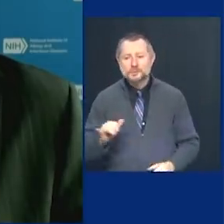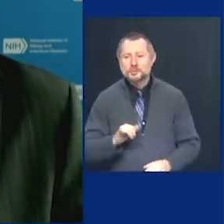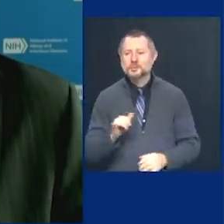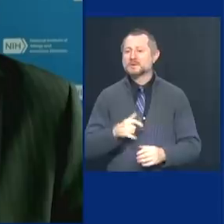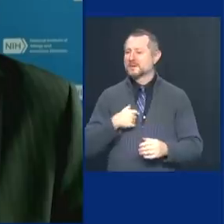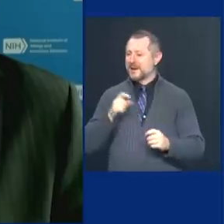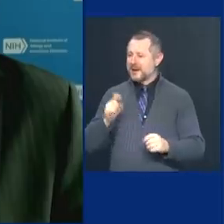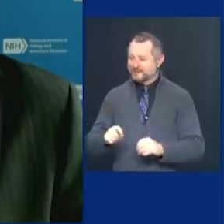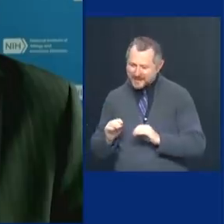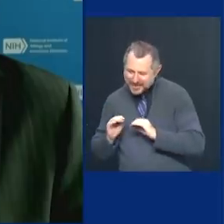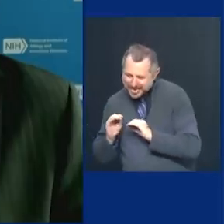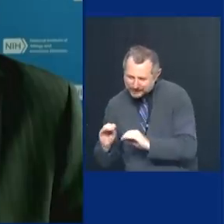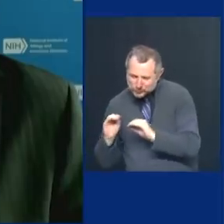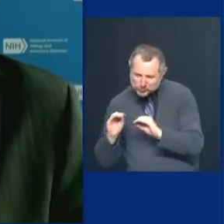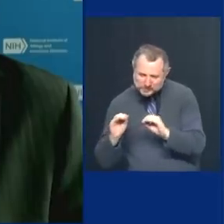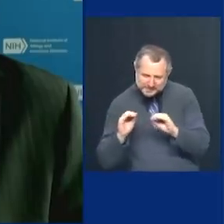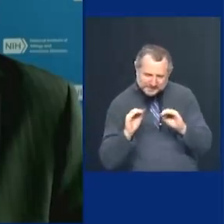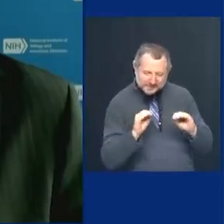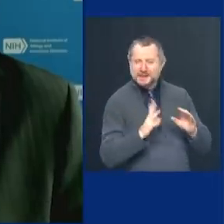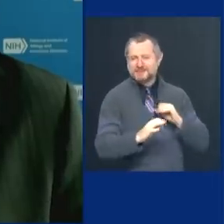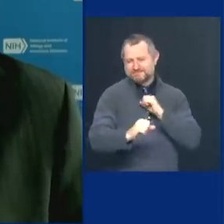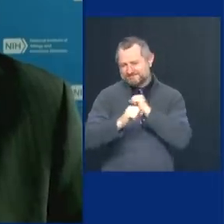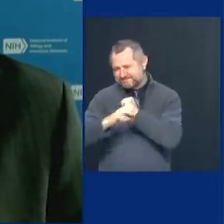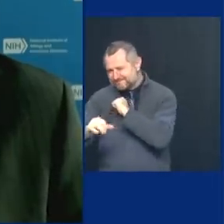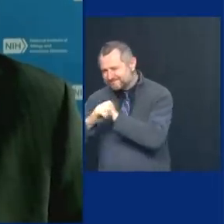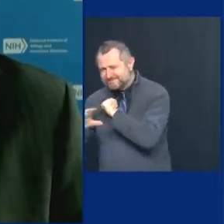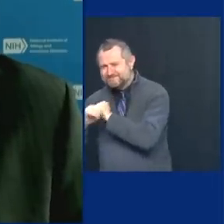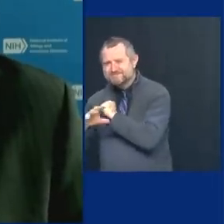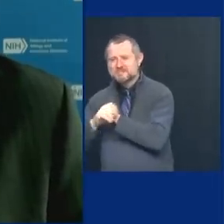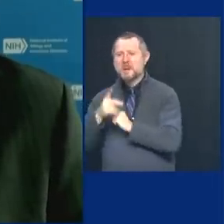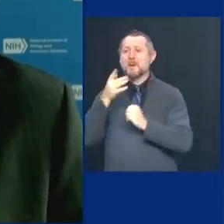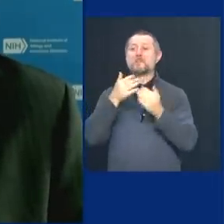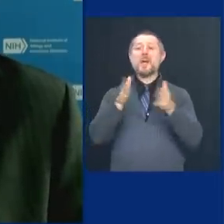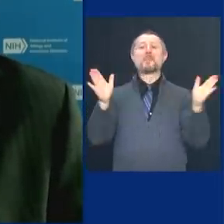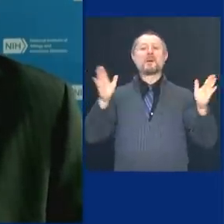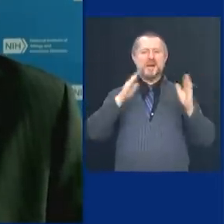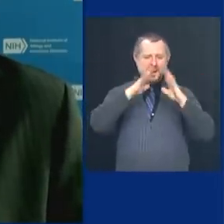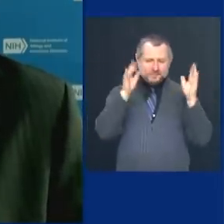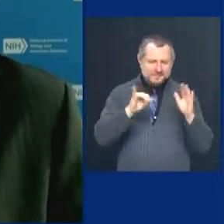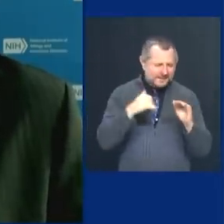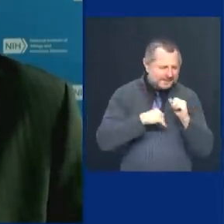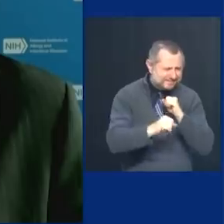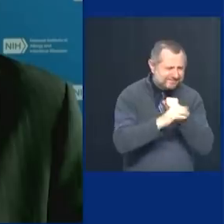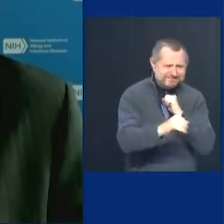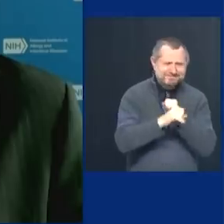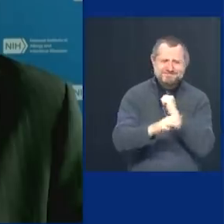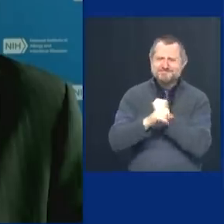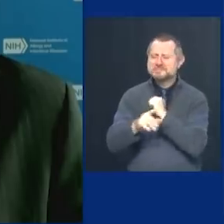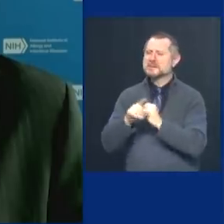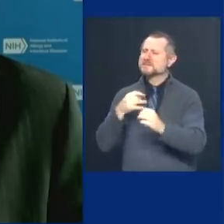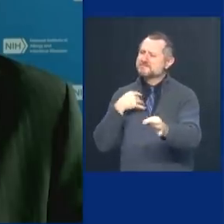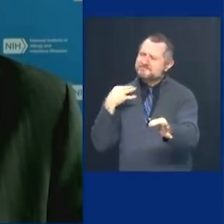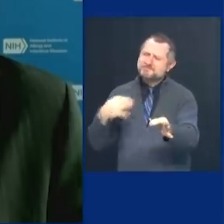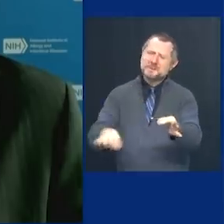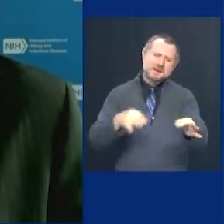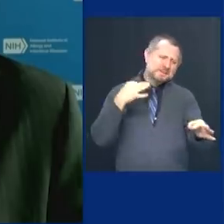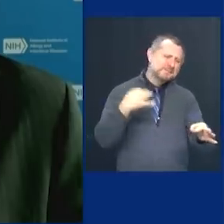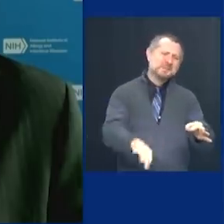and outreach and get into public housing and communicate with their communities. Because otherwise,